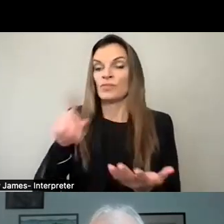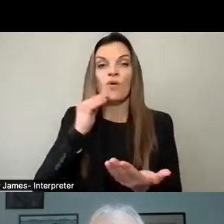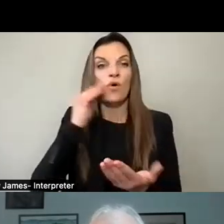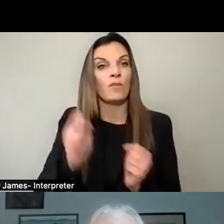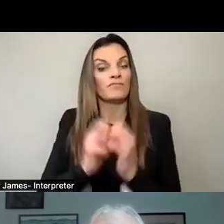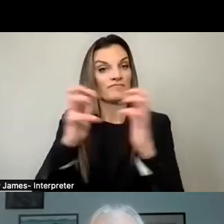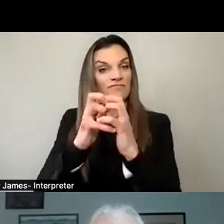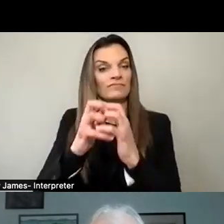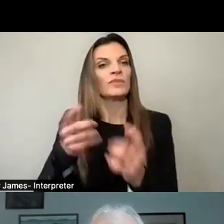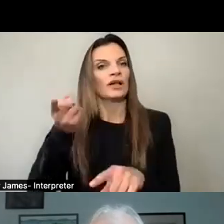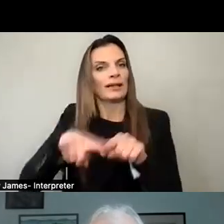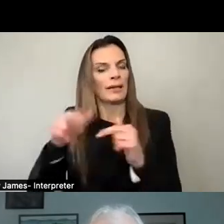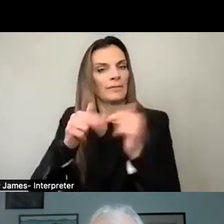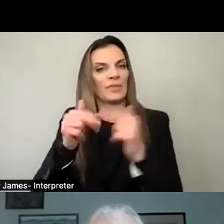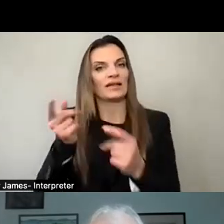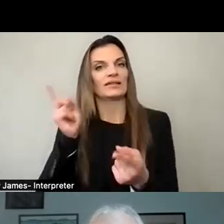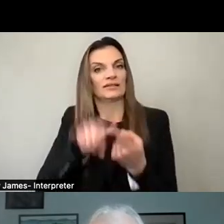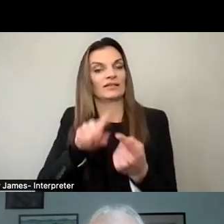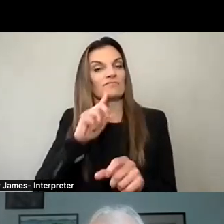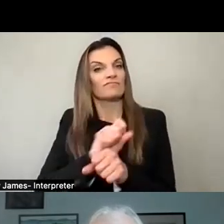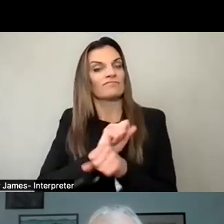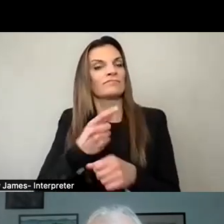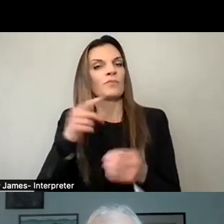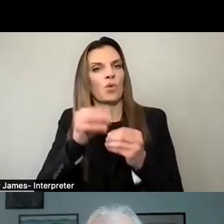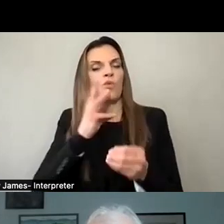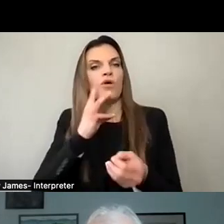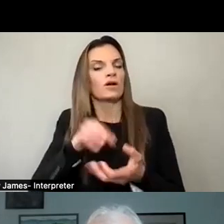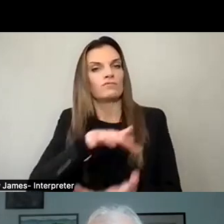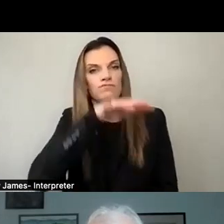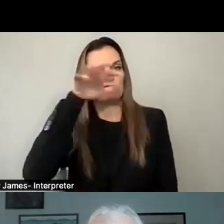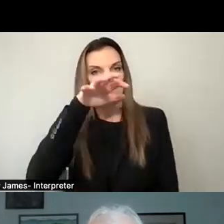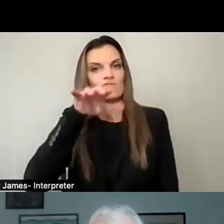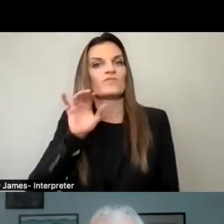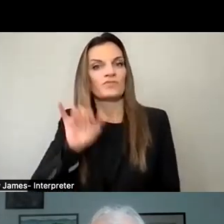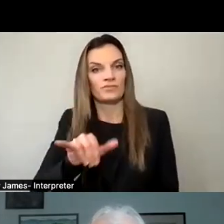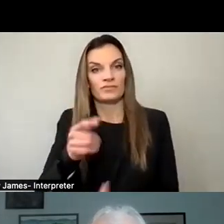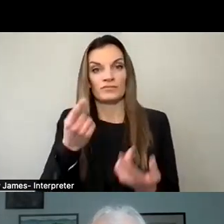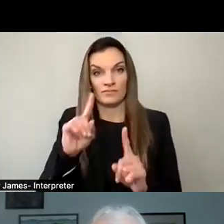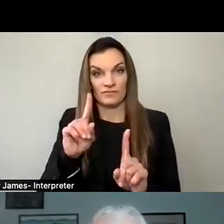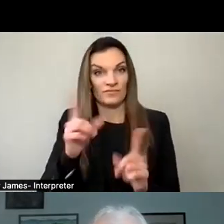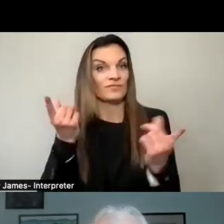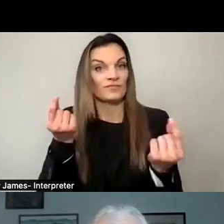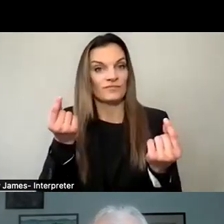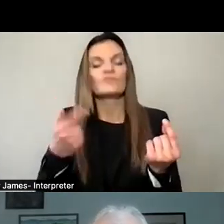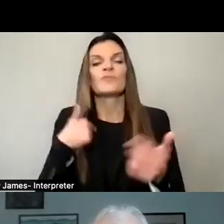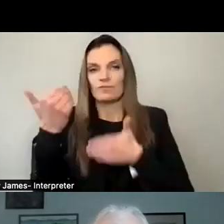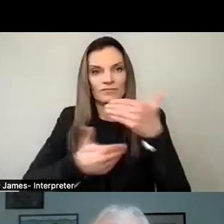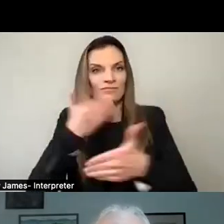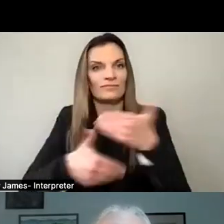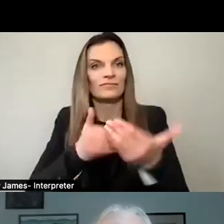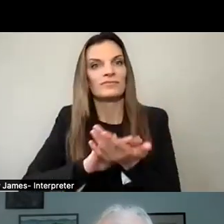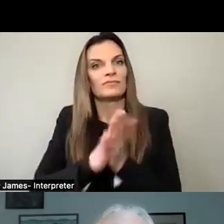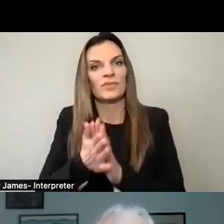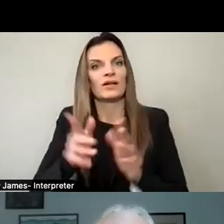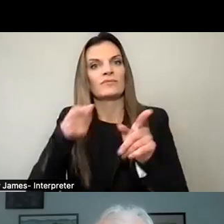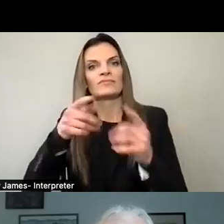until the reserves increased by a million and a half gallons. And when GM pulled up stakes, we were fast becoming another decrepit